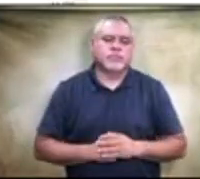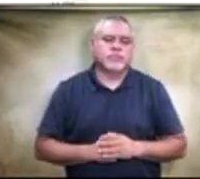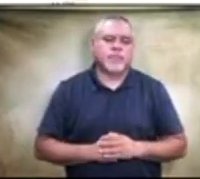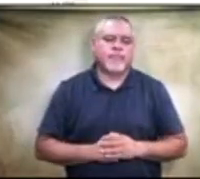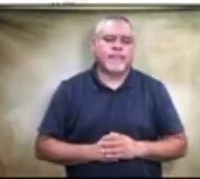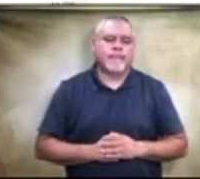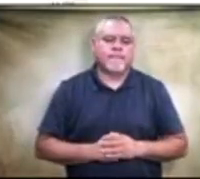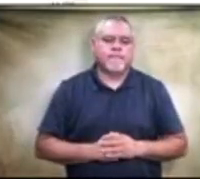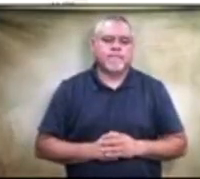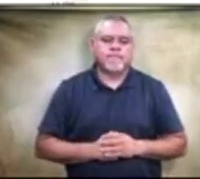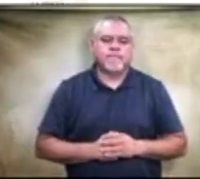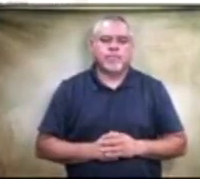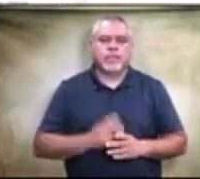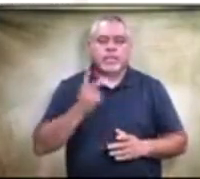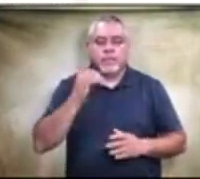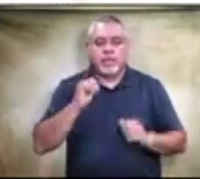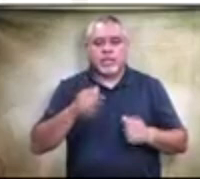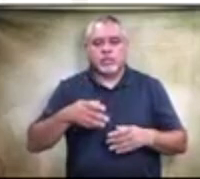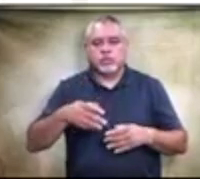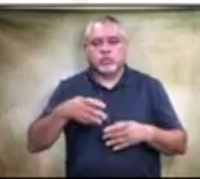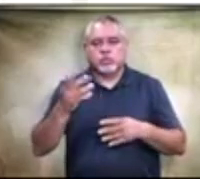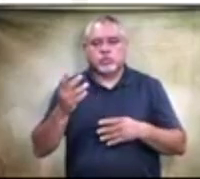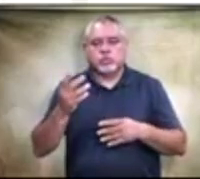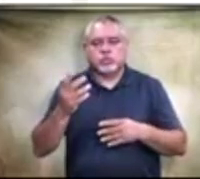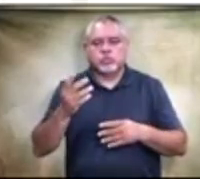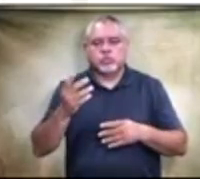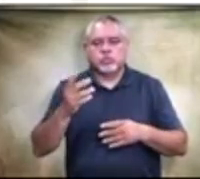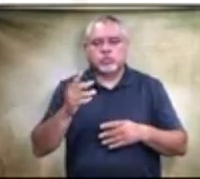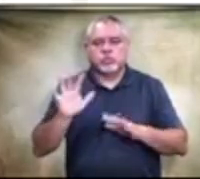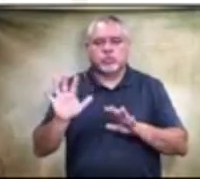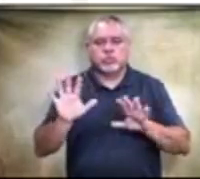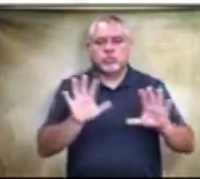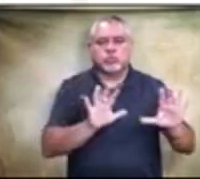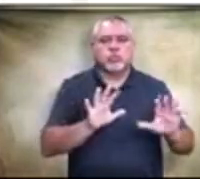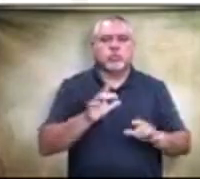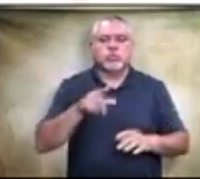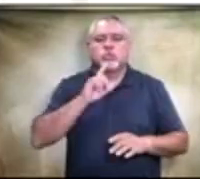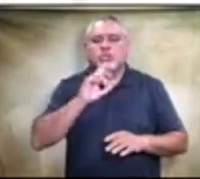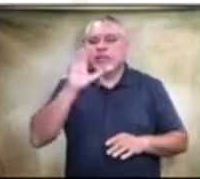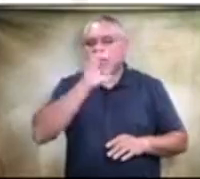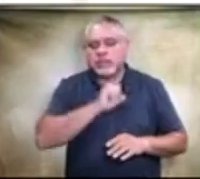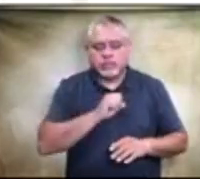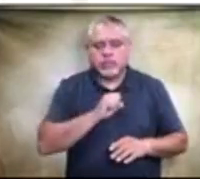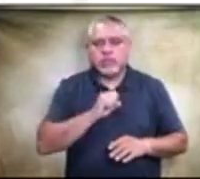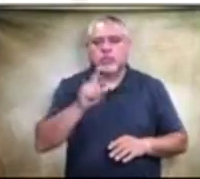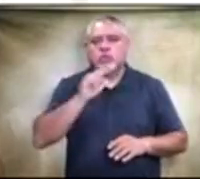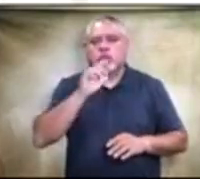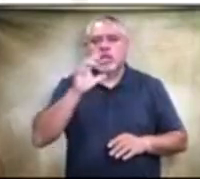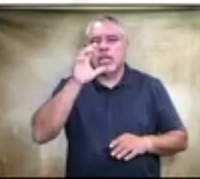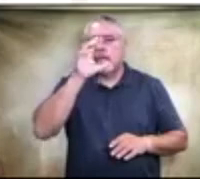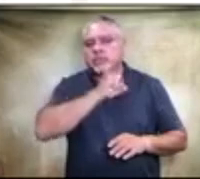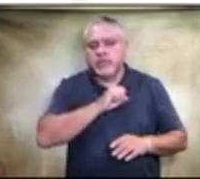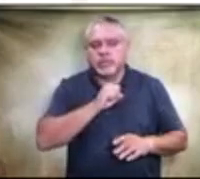Let me see if I can scroll over. There you go. So again, these are just as the, these are just estimations and,